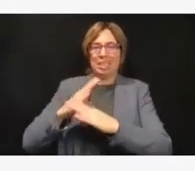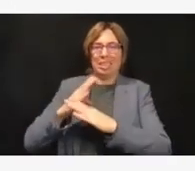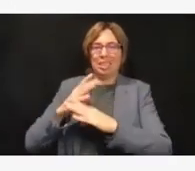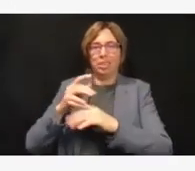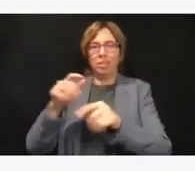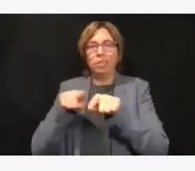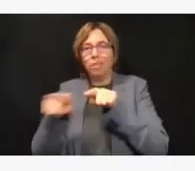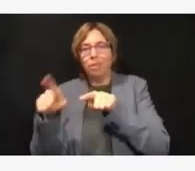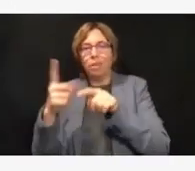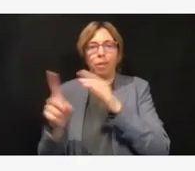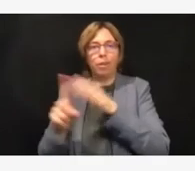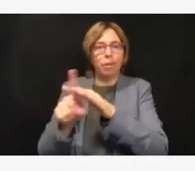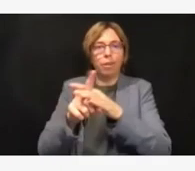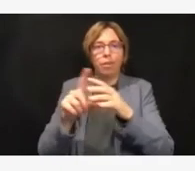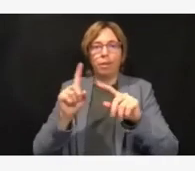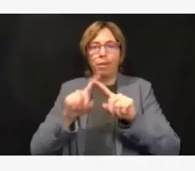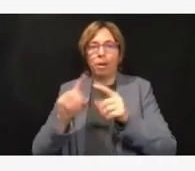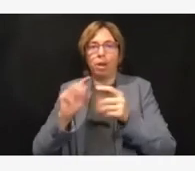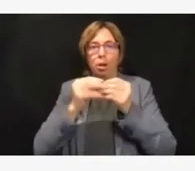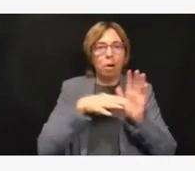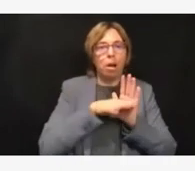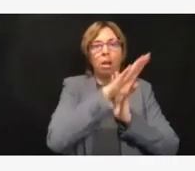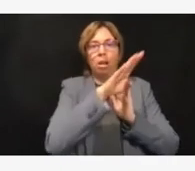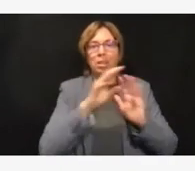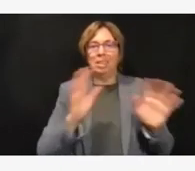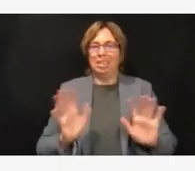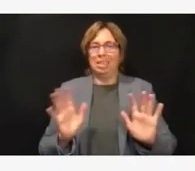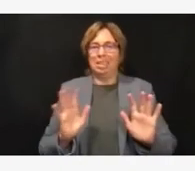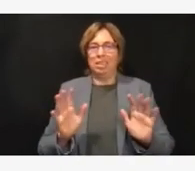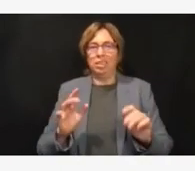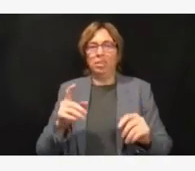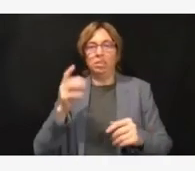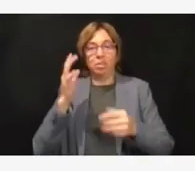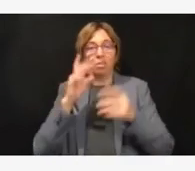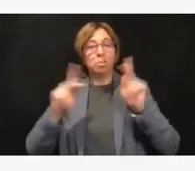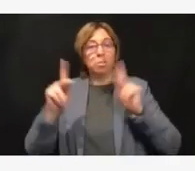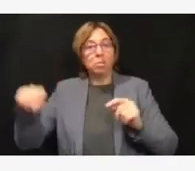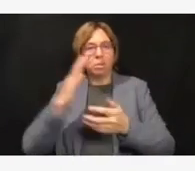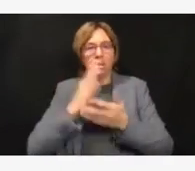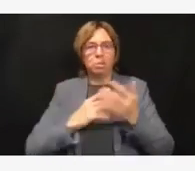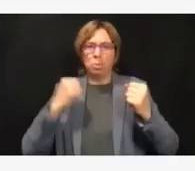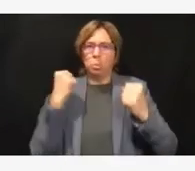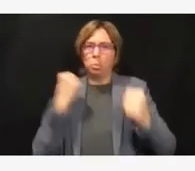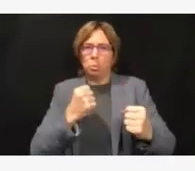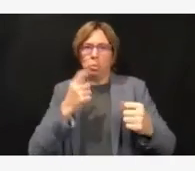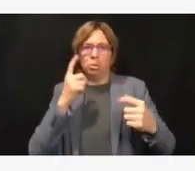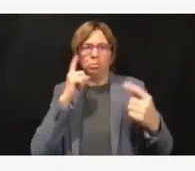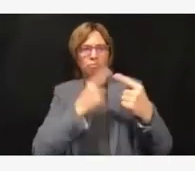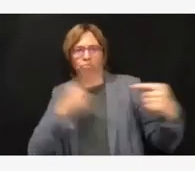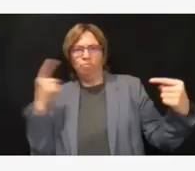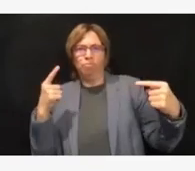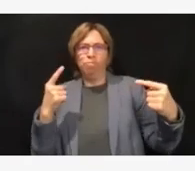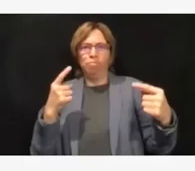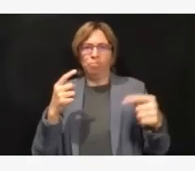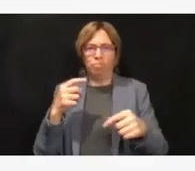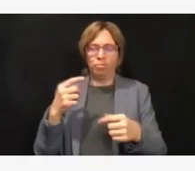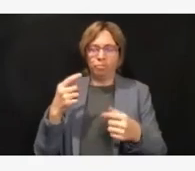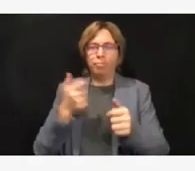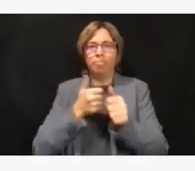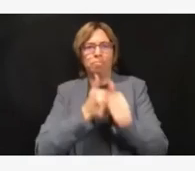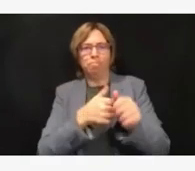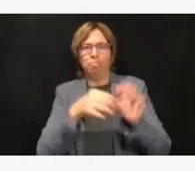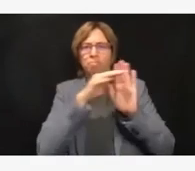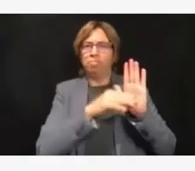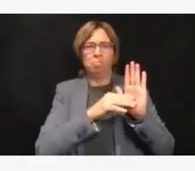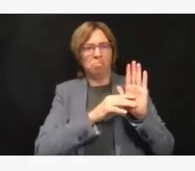measures that are really just basic science, and I do see a time, and you look back to 1918, I